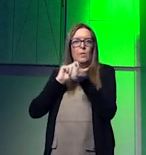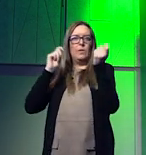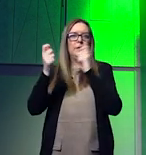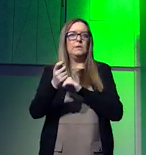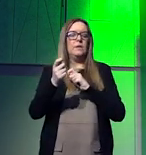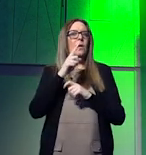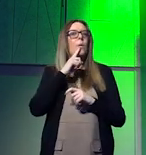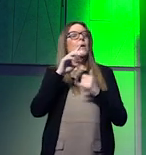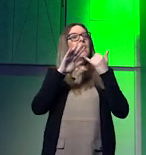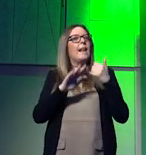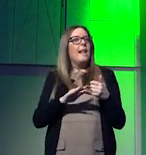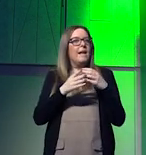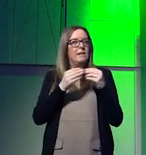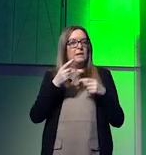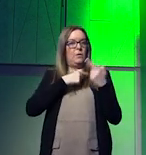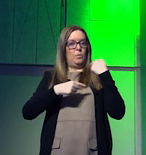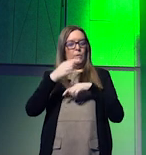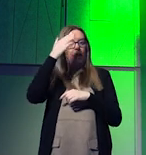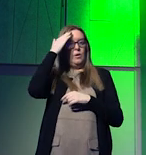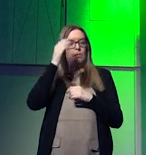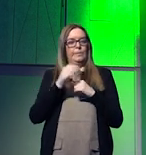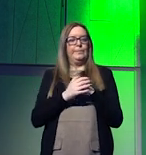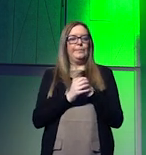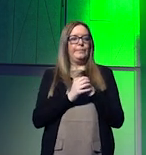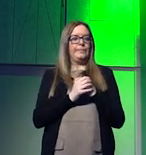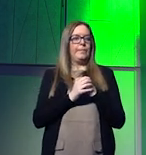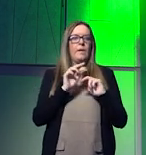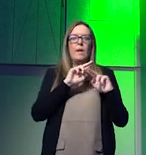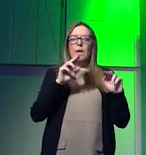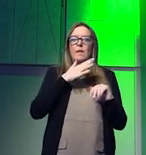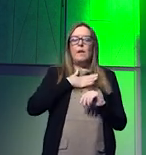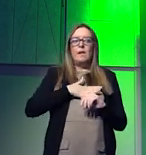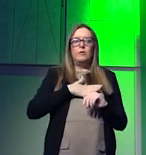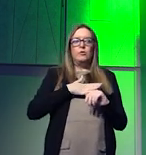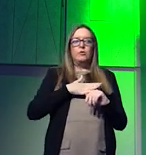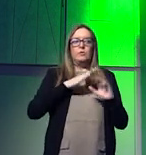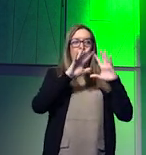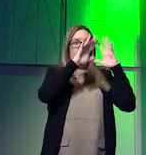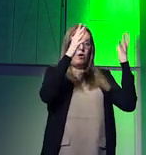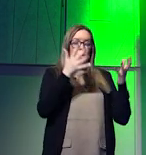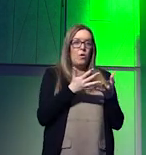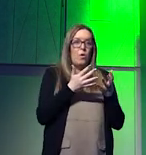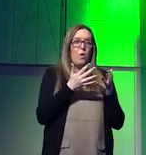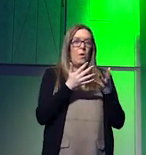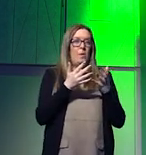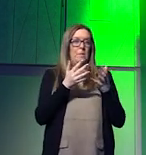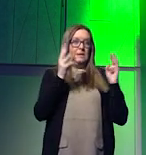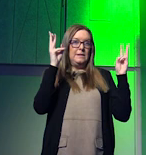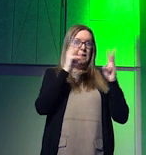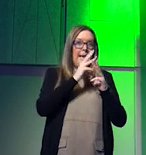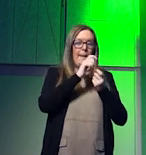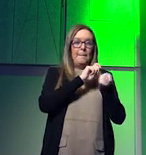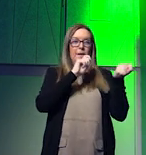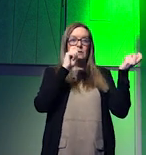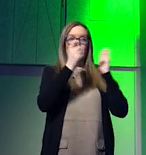obviously that we have also not just global climate forcings in the form of temperature